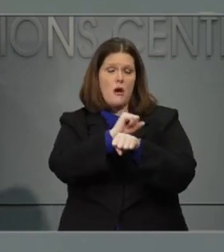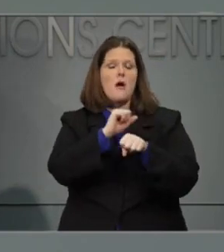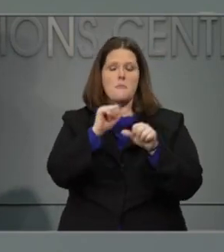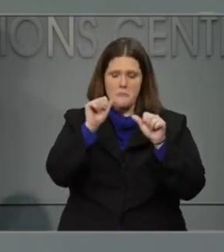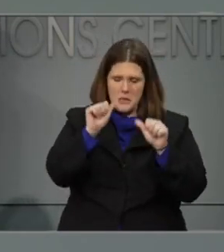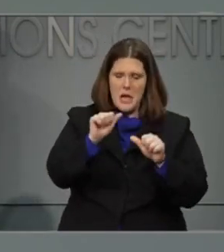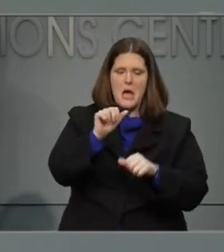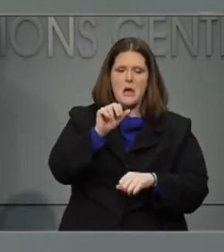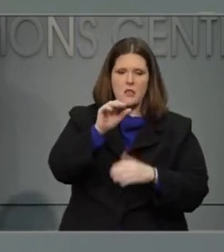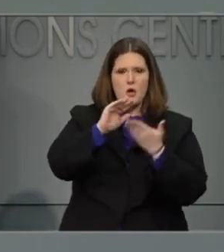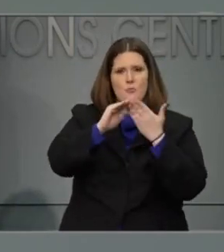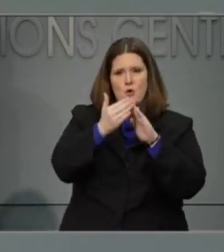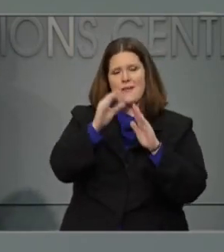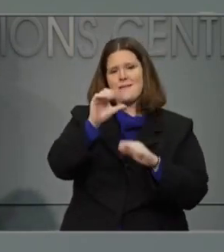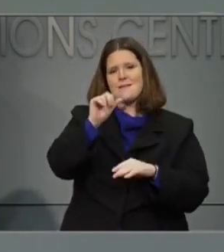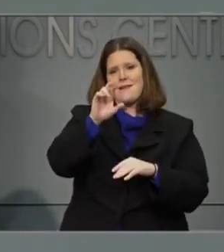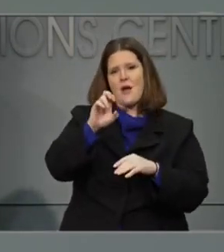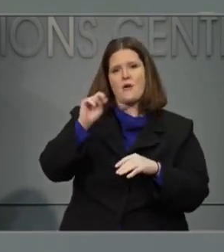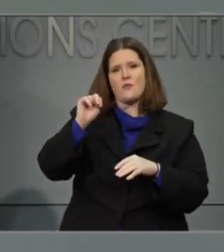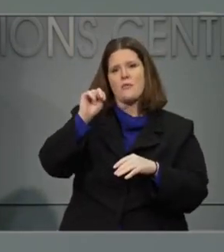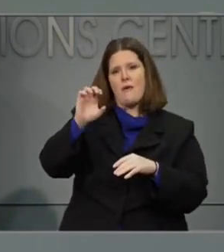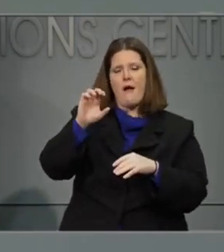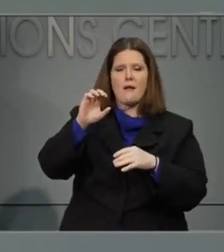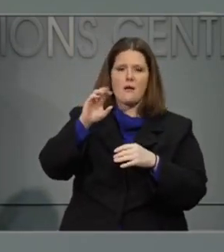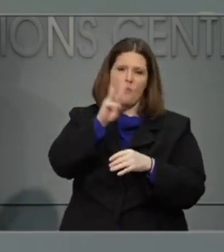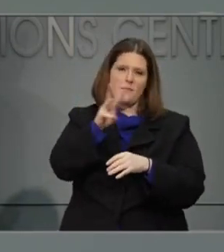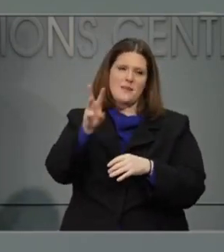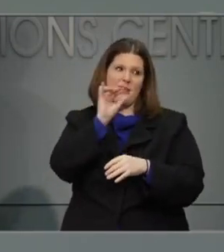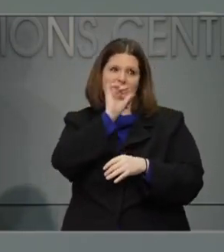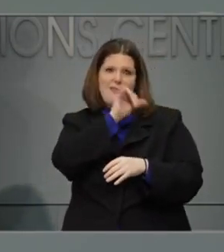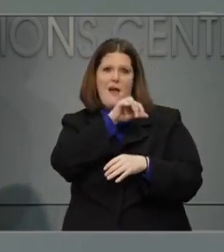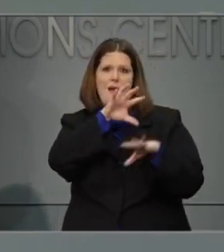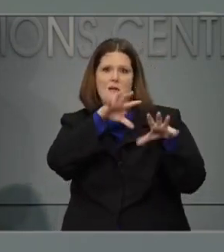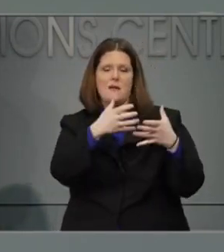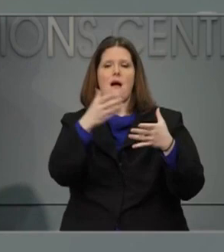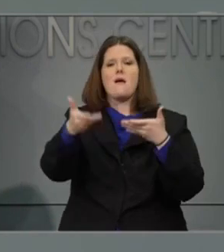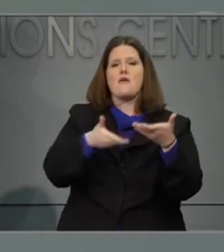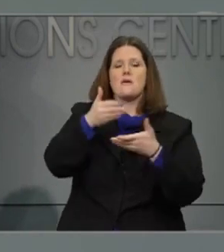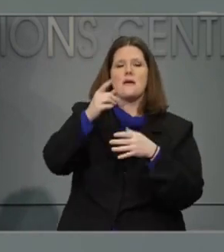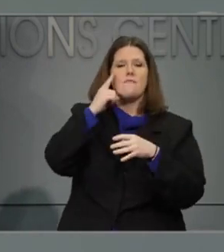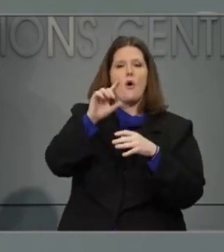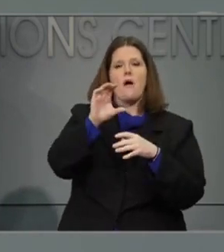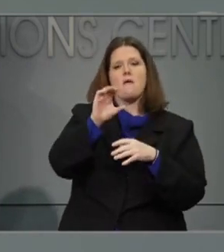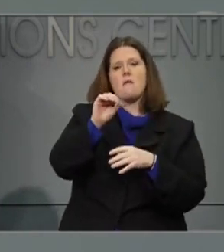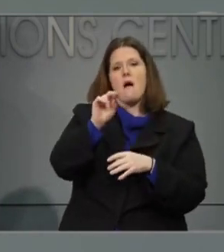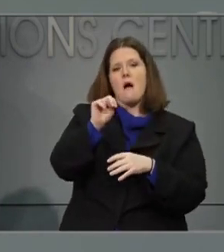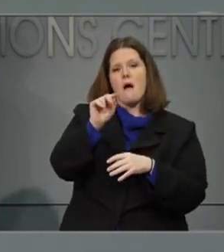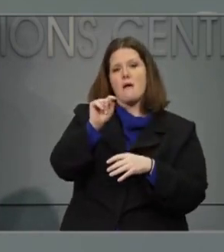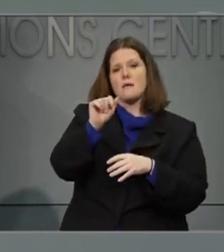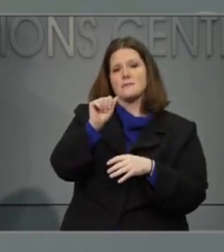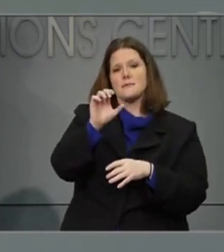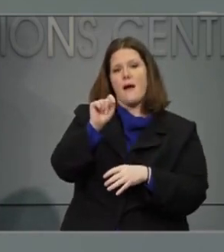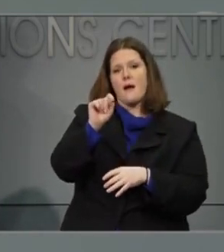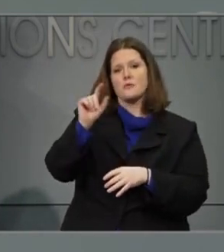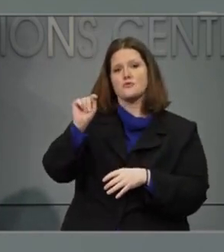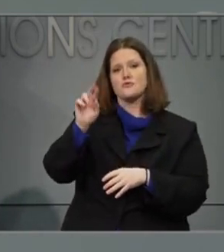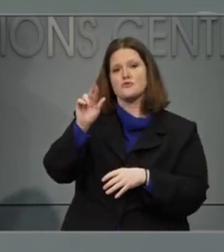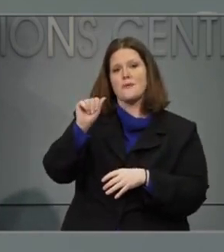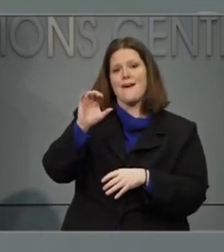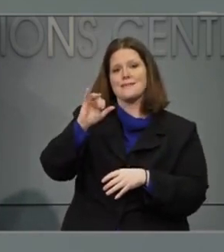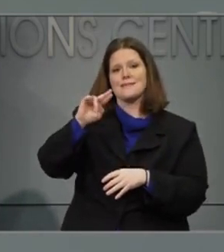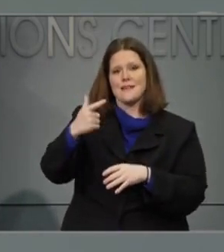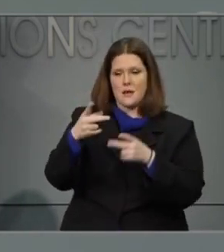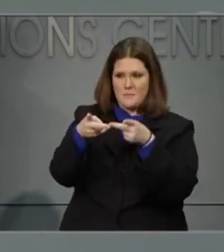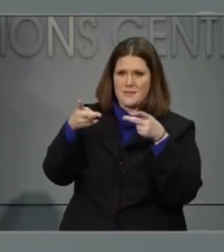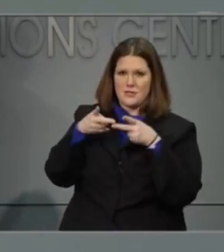which is our partner in this contact tracing collaborative. We've already heard from more than a thousand